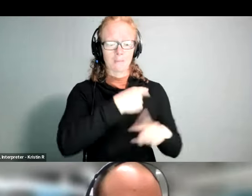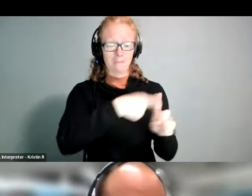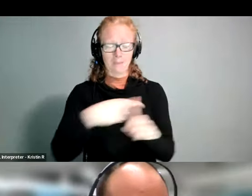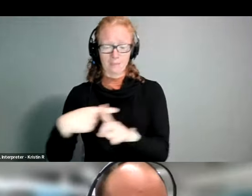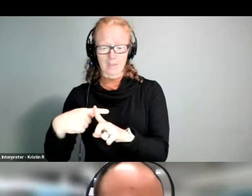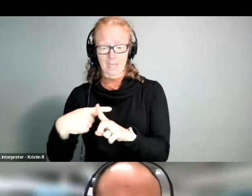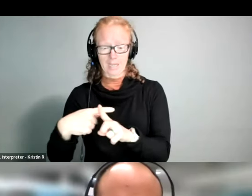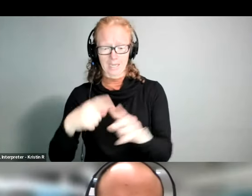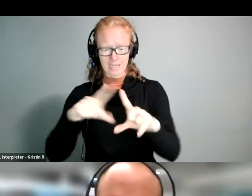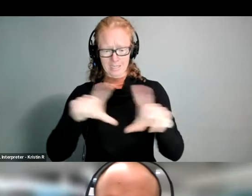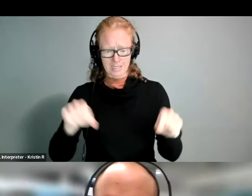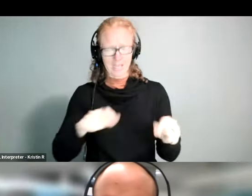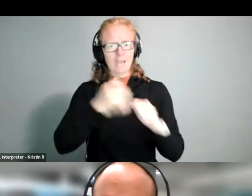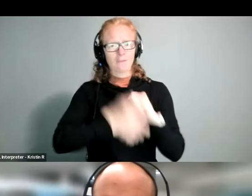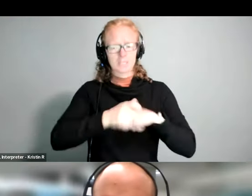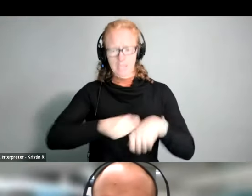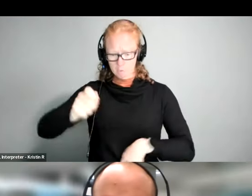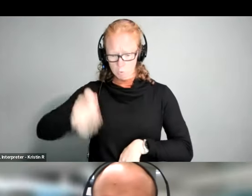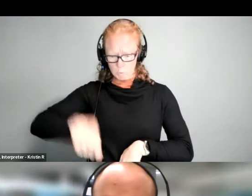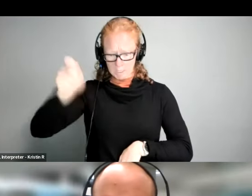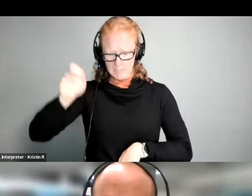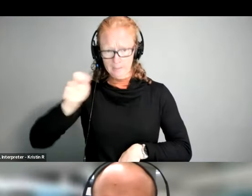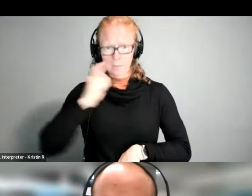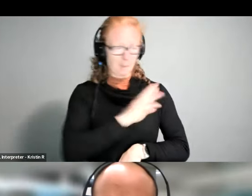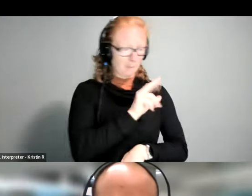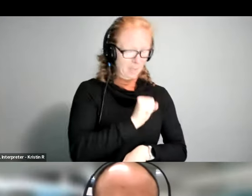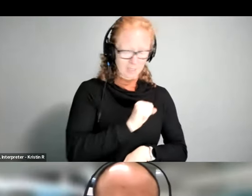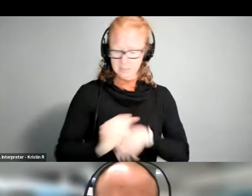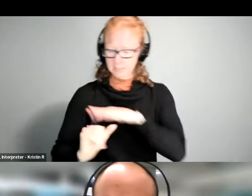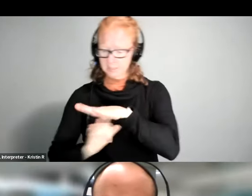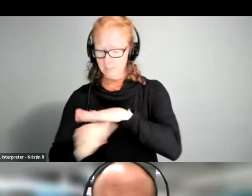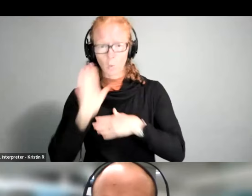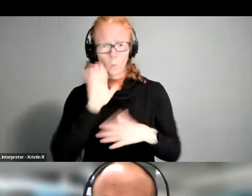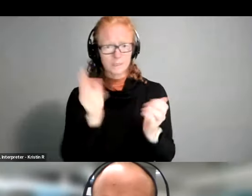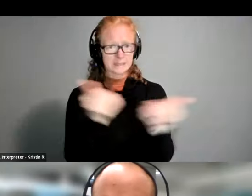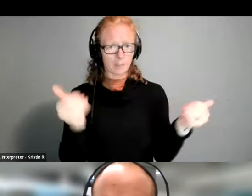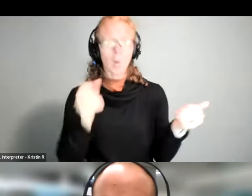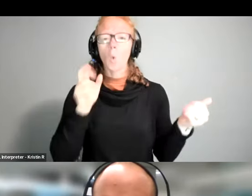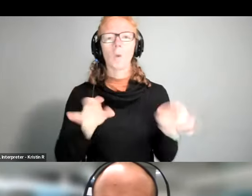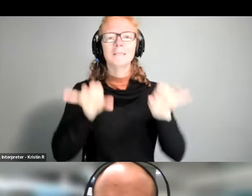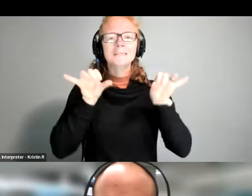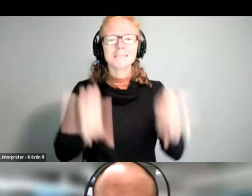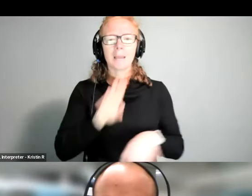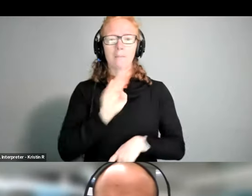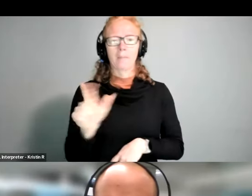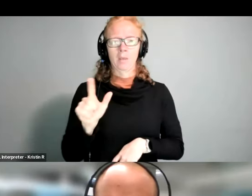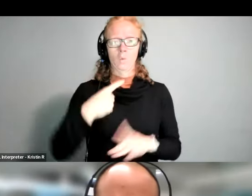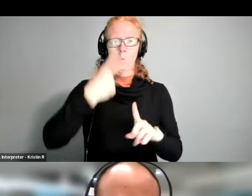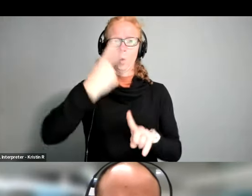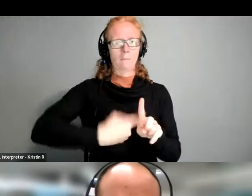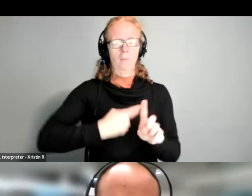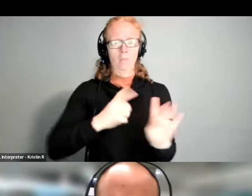at a bus or subway going to show up as a separate bill on your statement or they'll just be one monthly